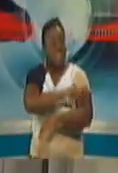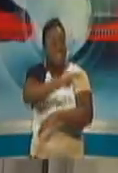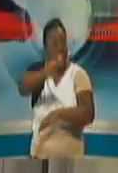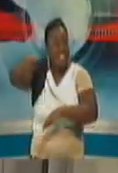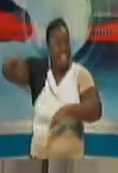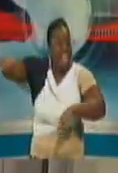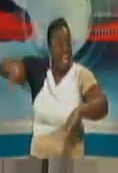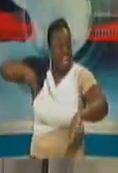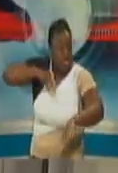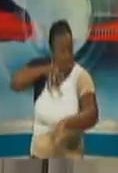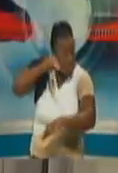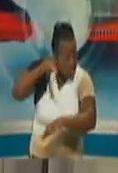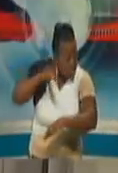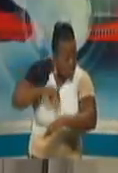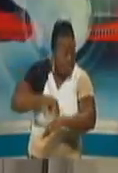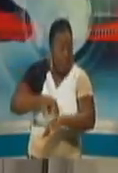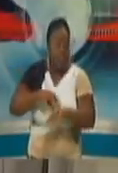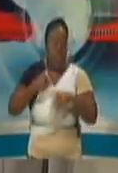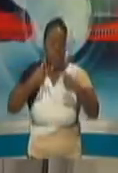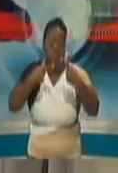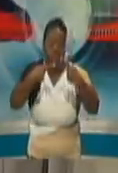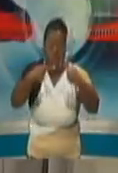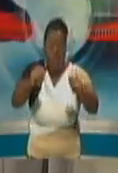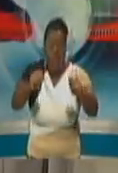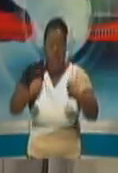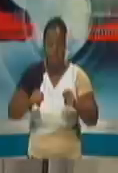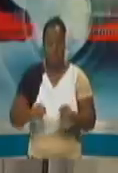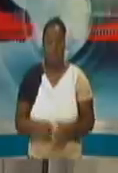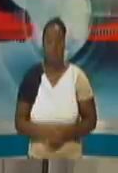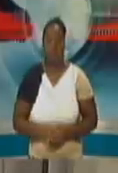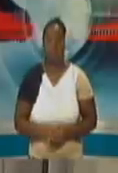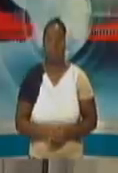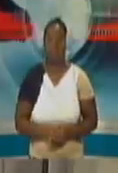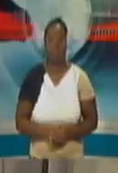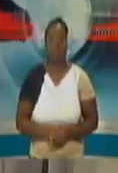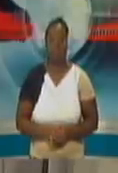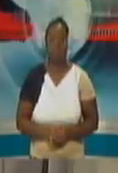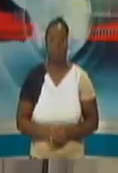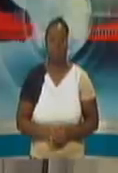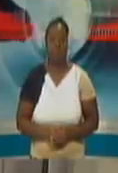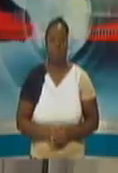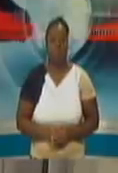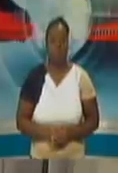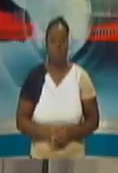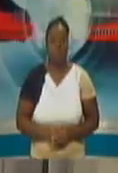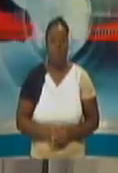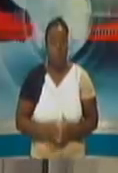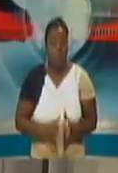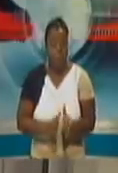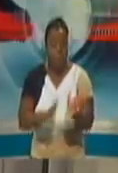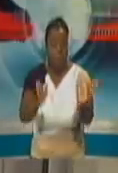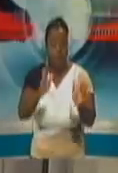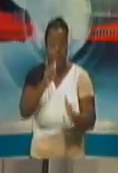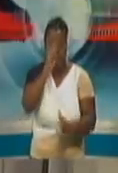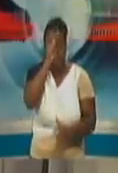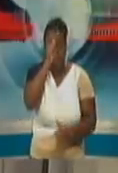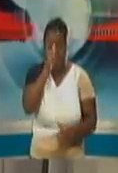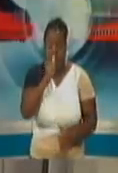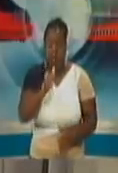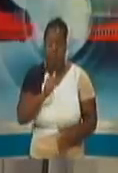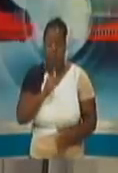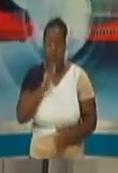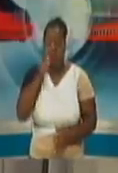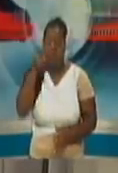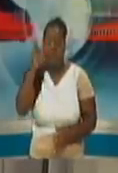effort public private we are urging all private labs who